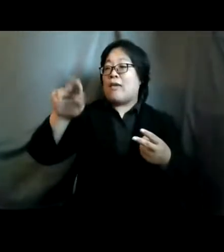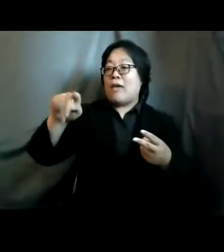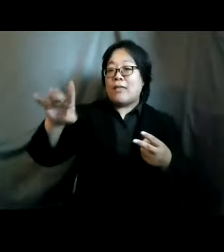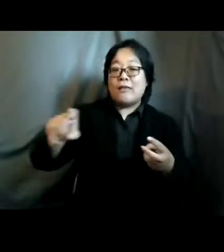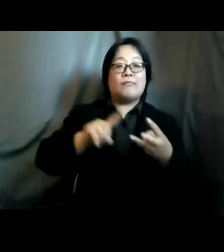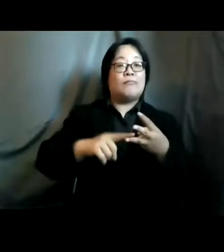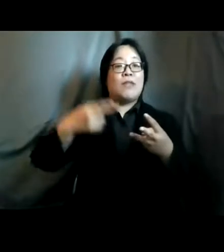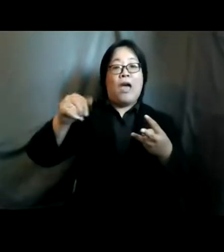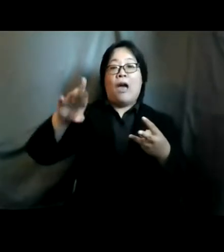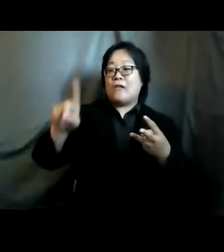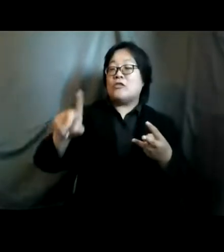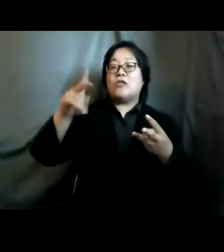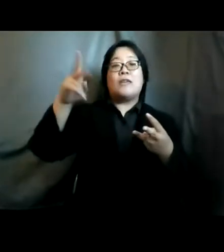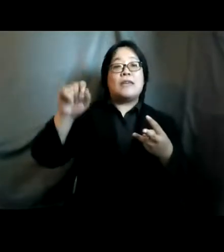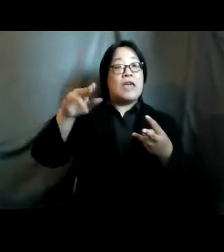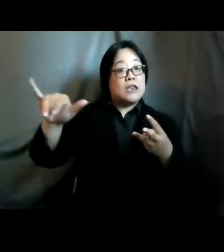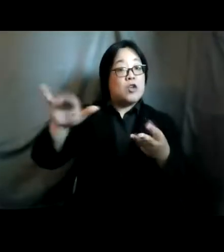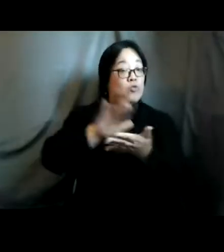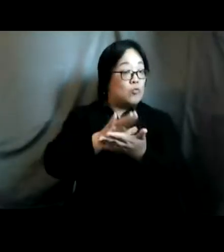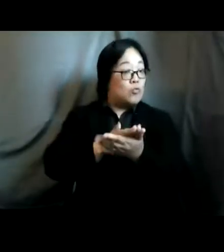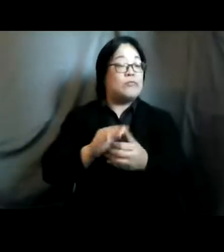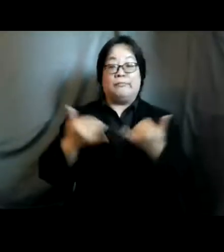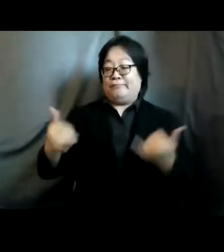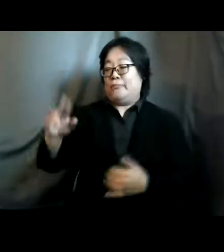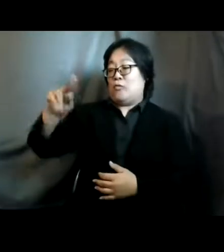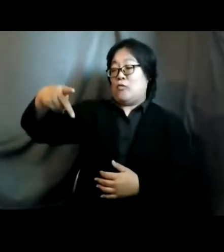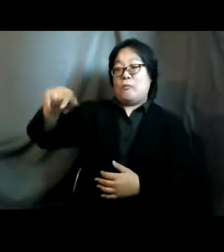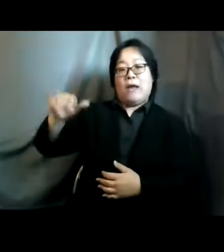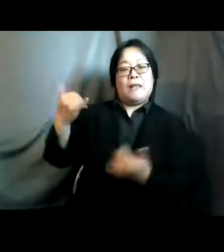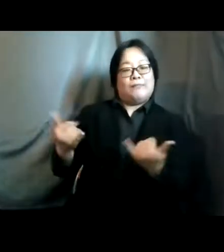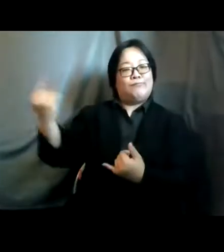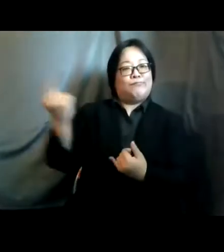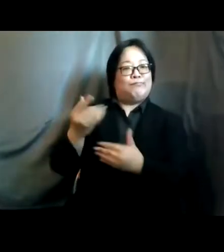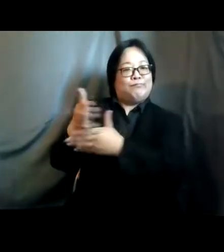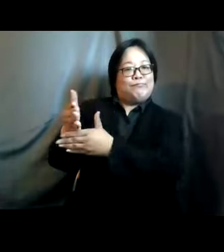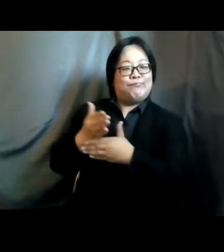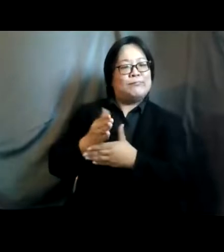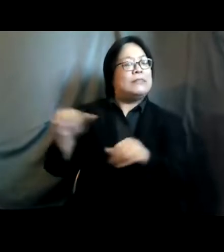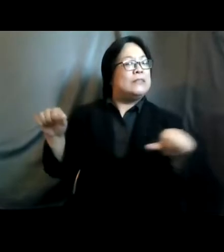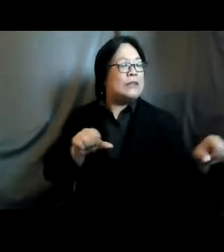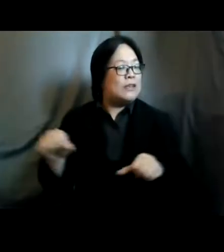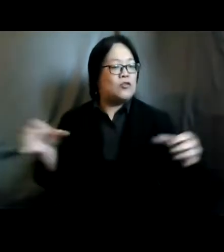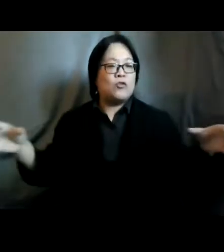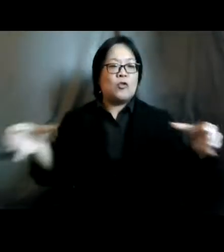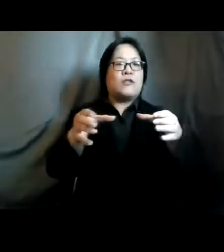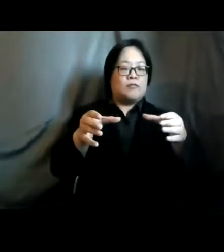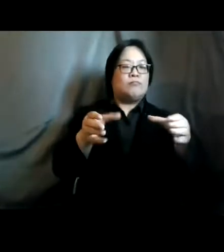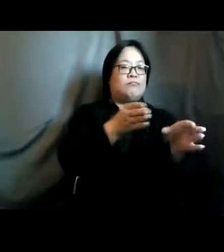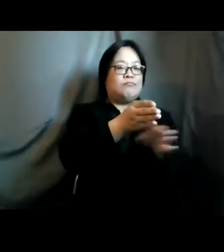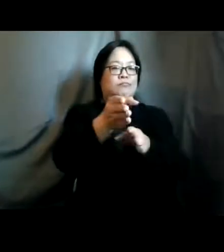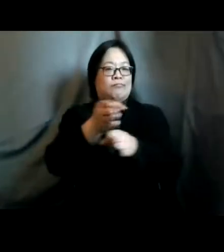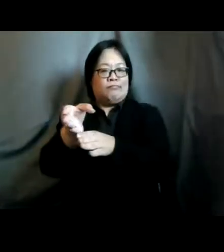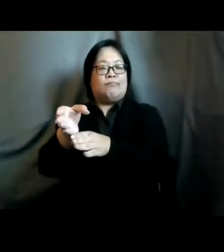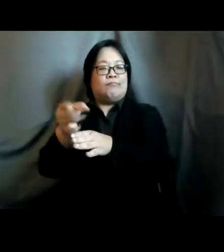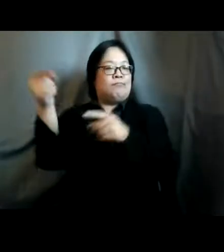kennedy schools today upala is joining us to share an overview of the action coalition the areas of concern